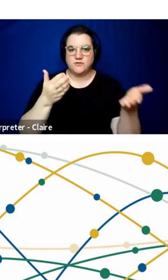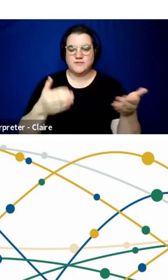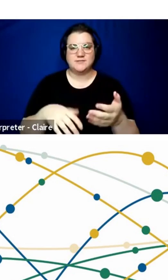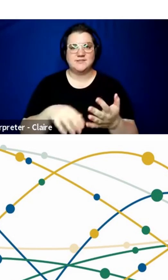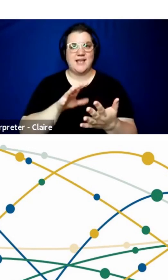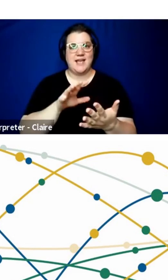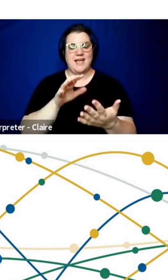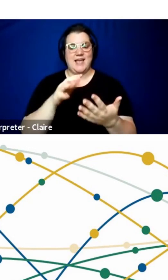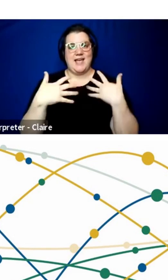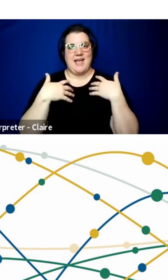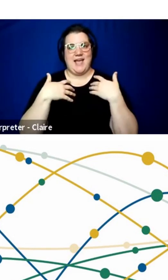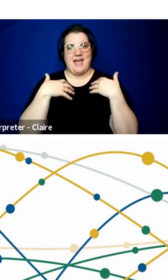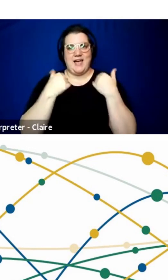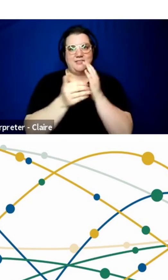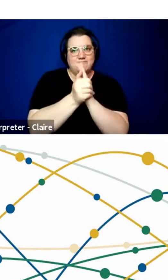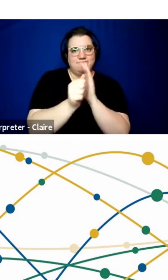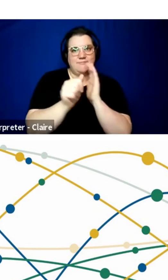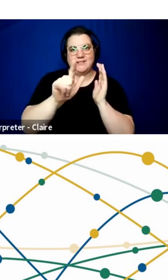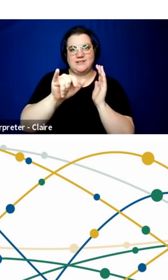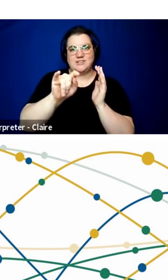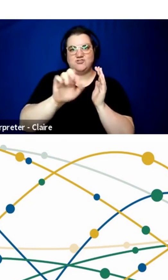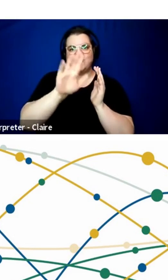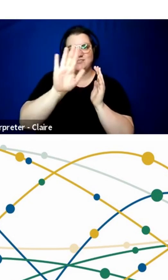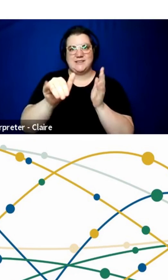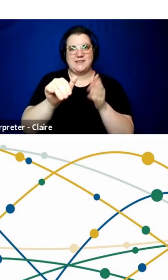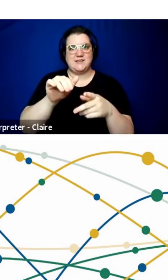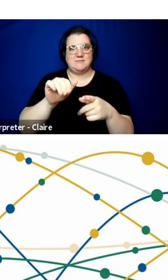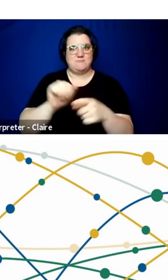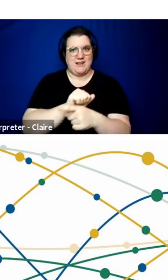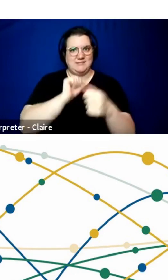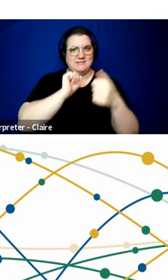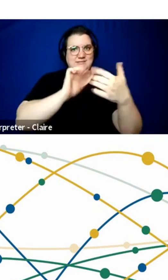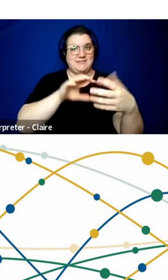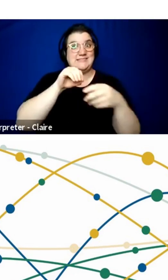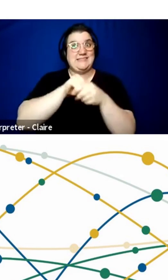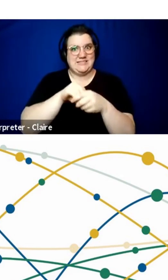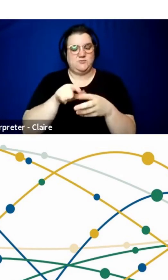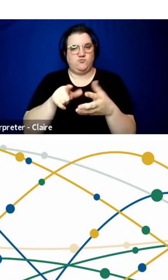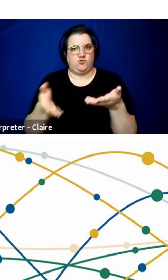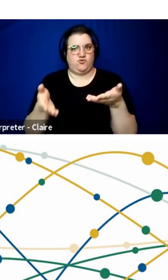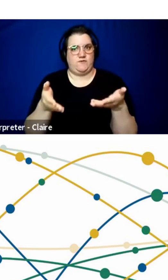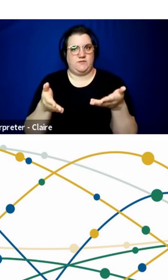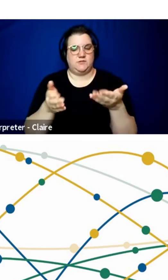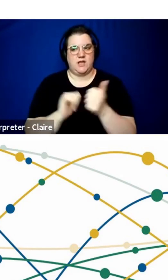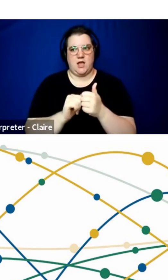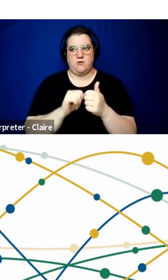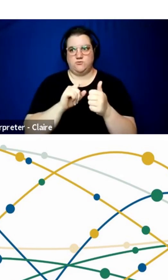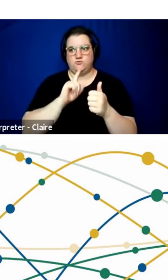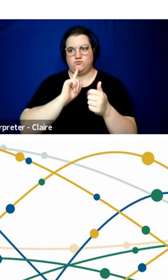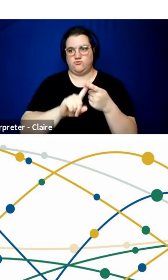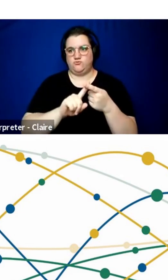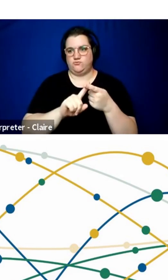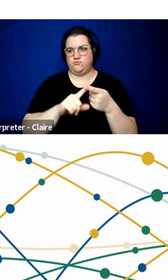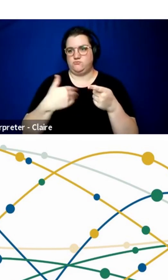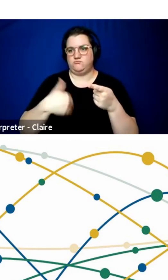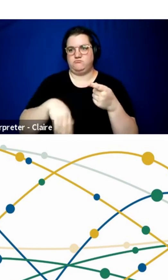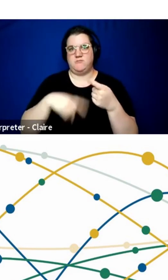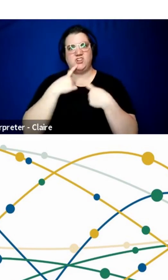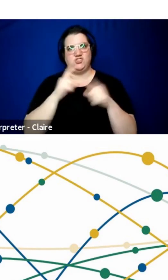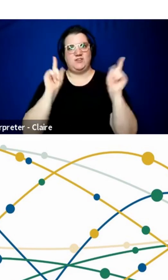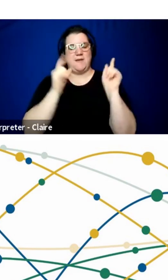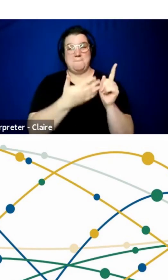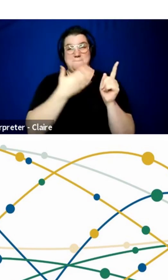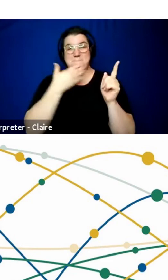practices within those services, how to really achieve the best